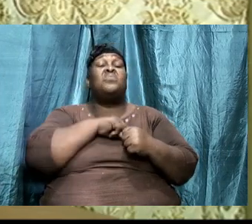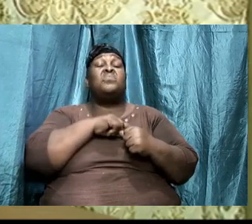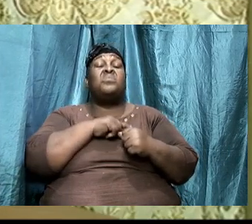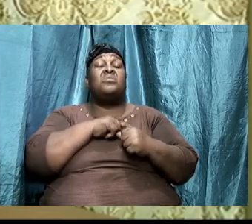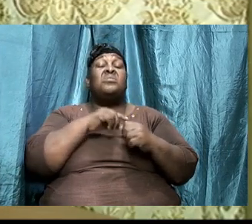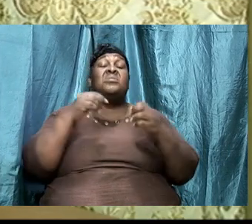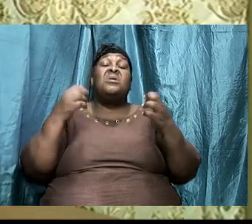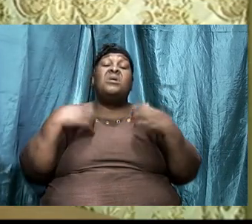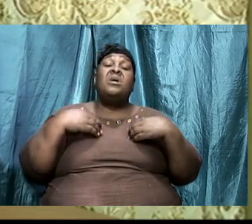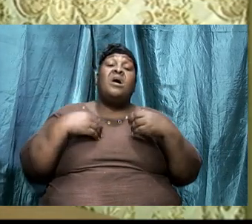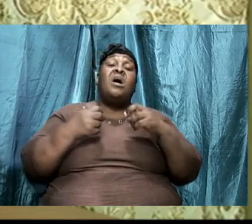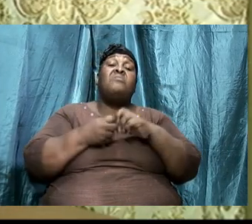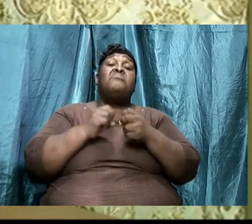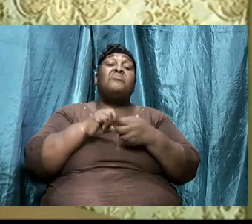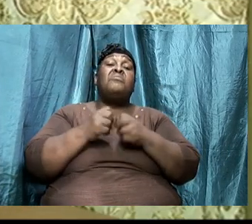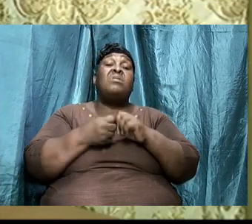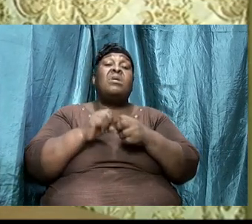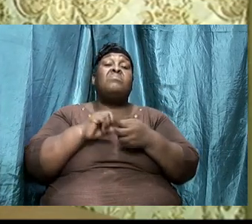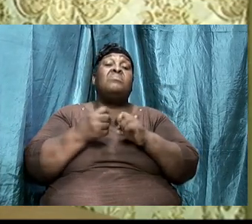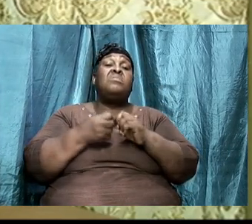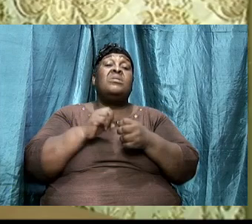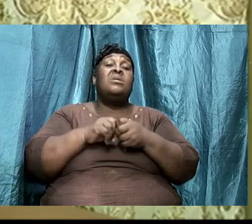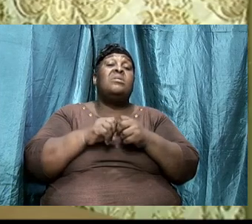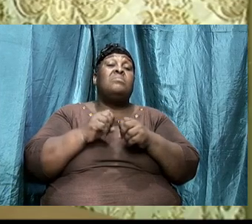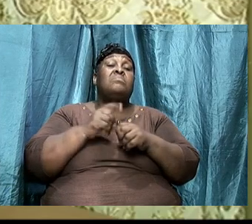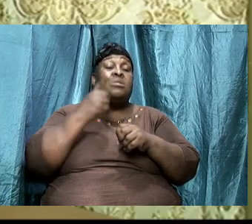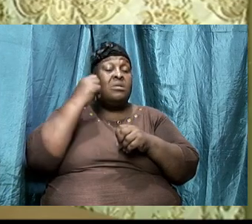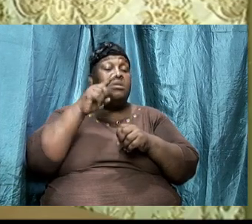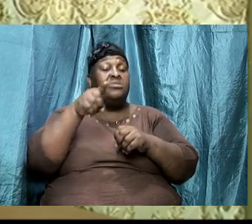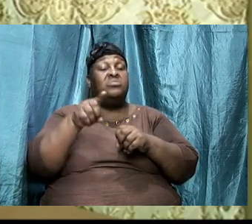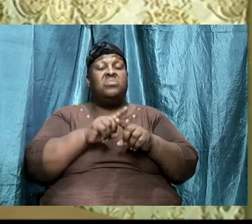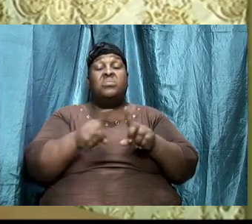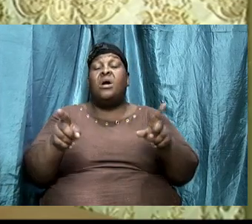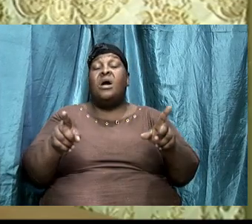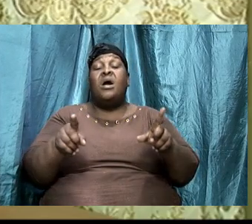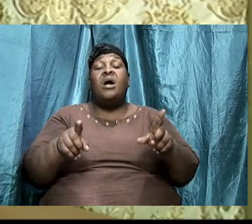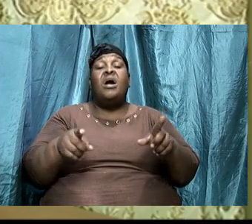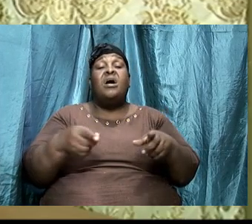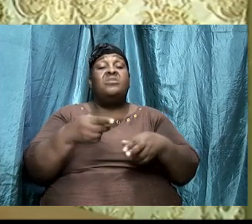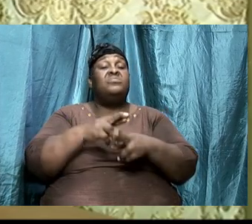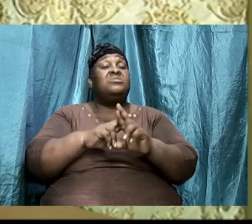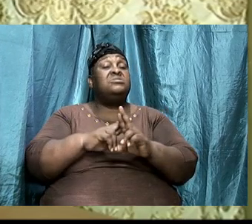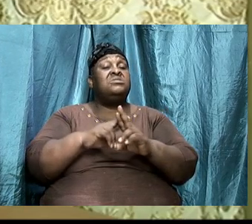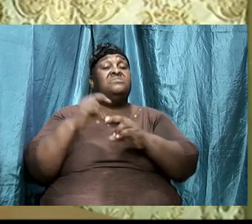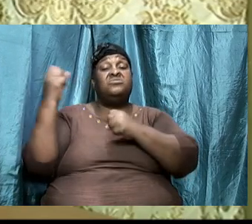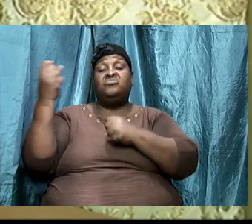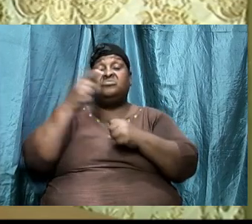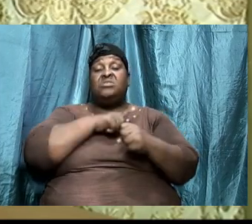drown the strength of the Lord in order to fan off the adversary